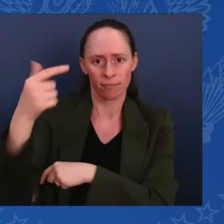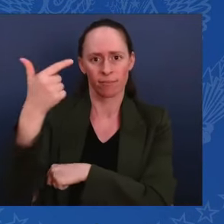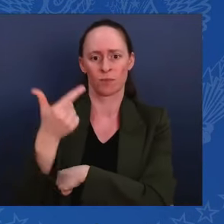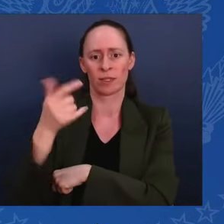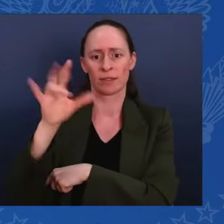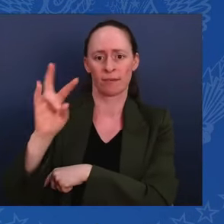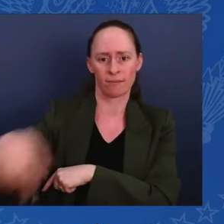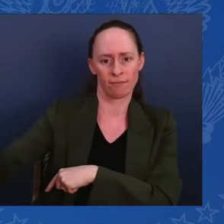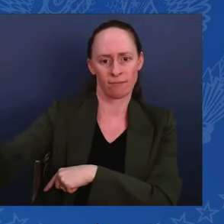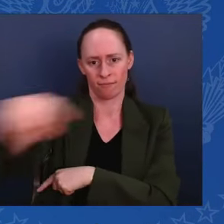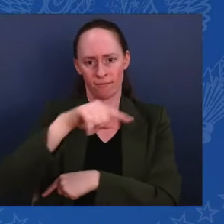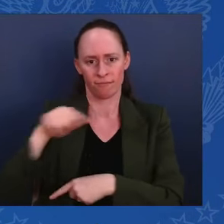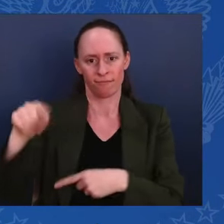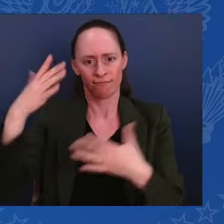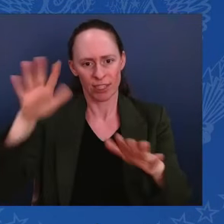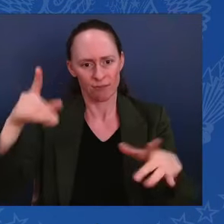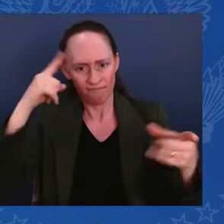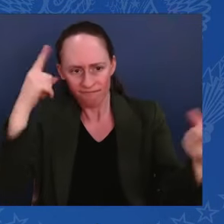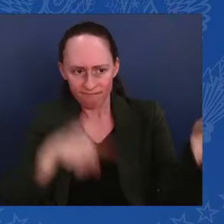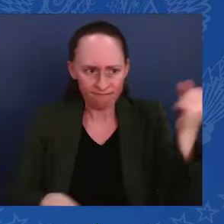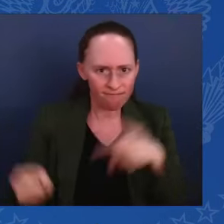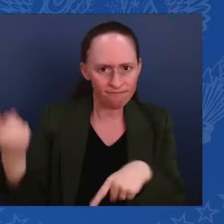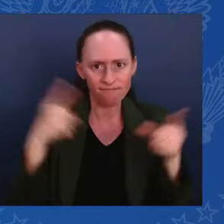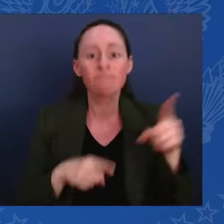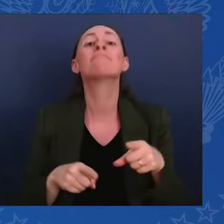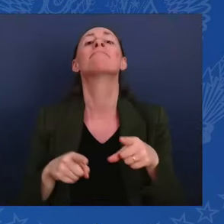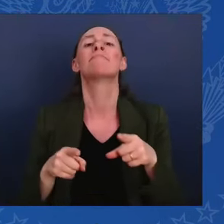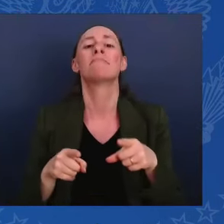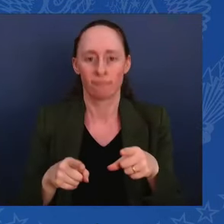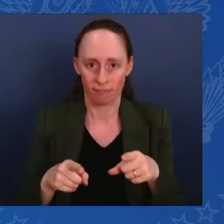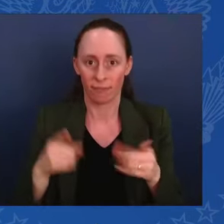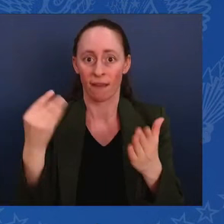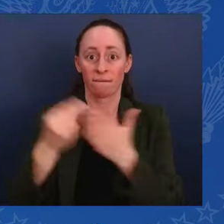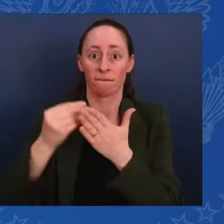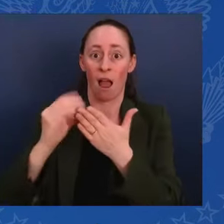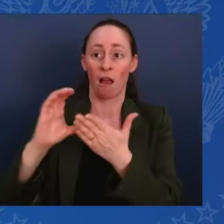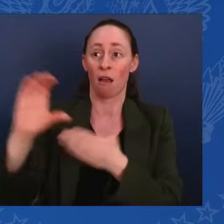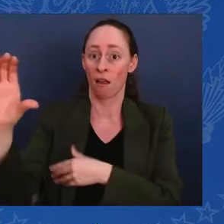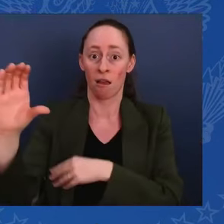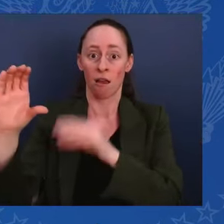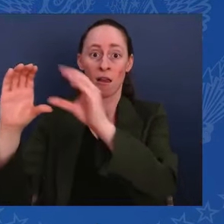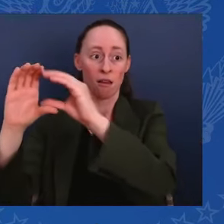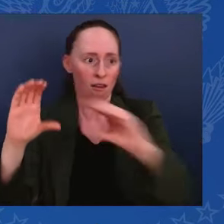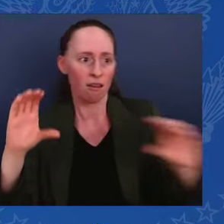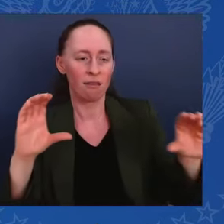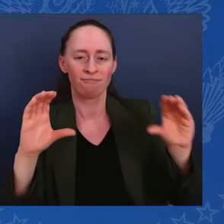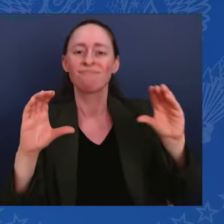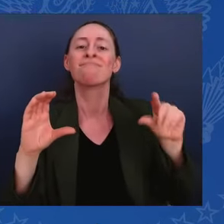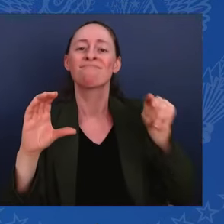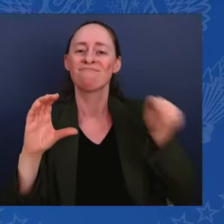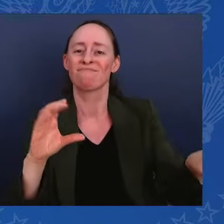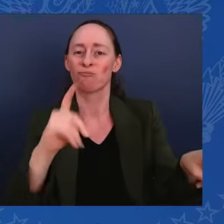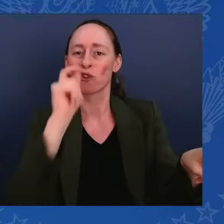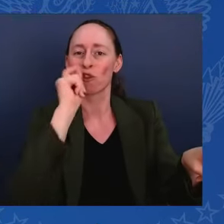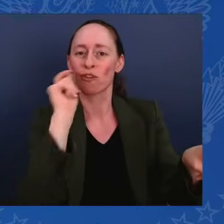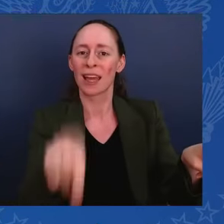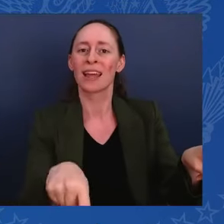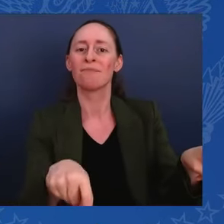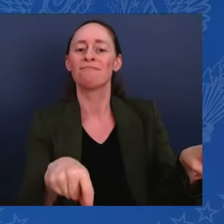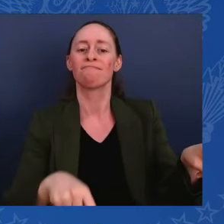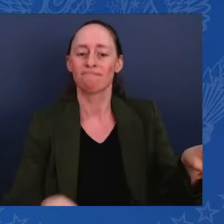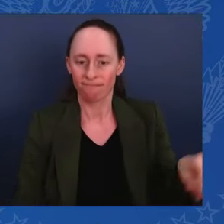make $50 billion in funding available to Ukraine through the extraordinary revenue acceleration loans.